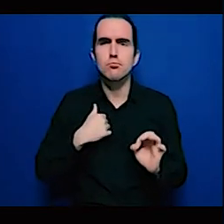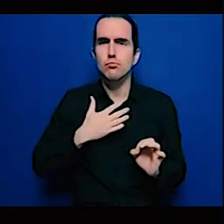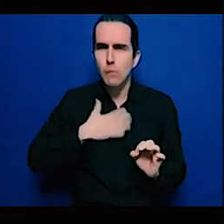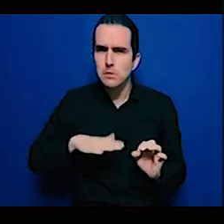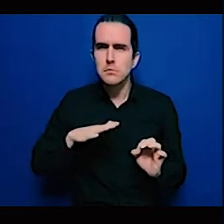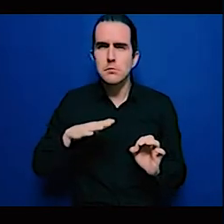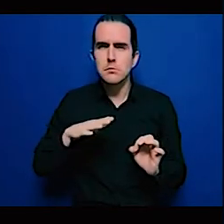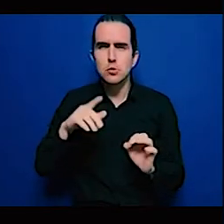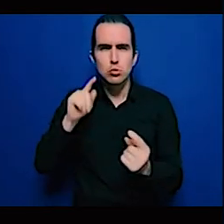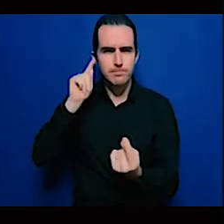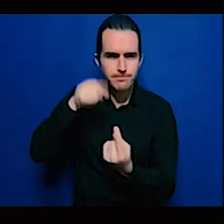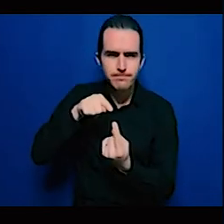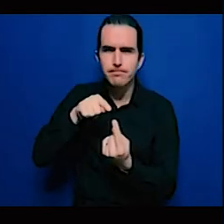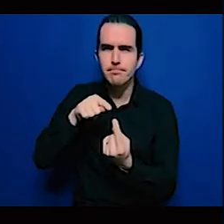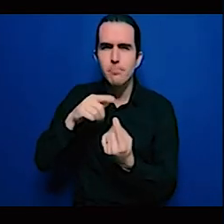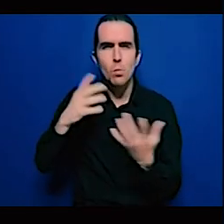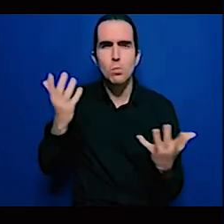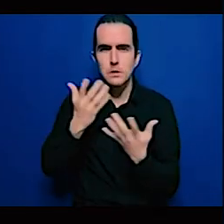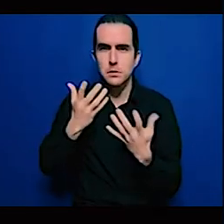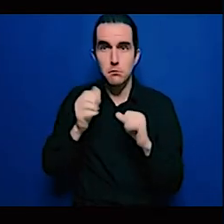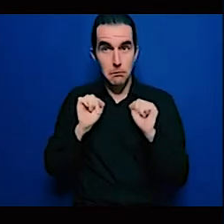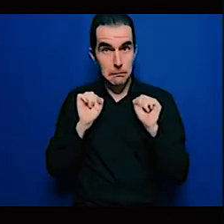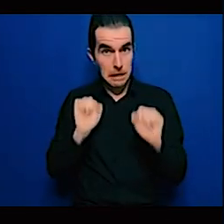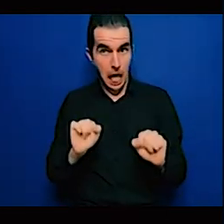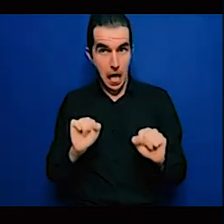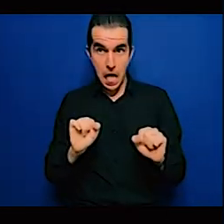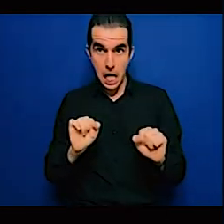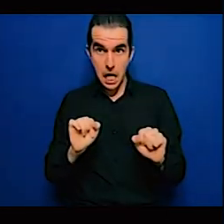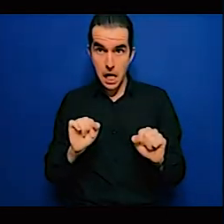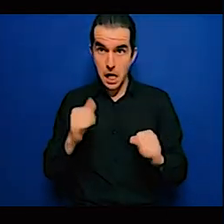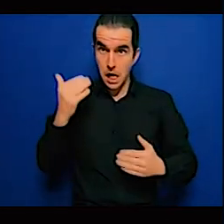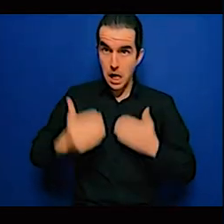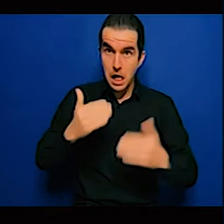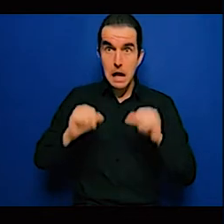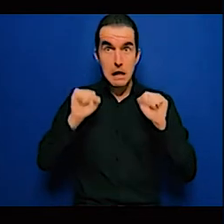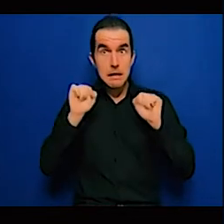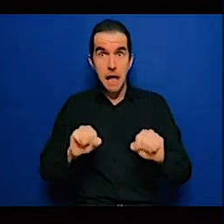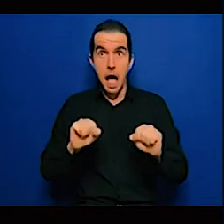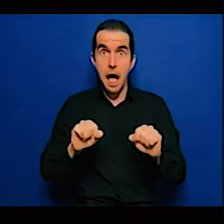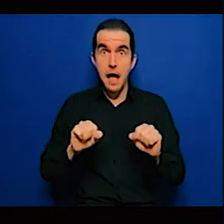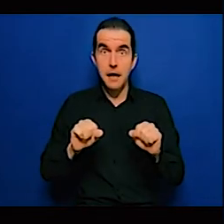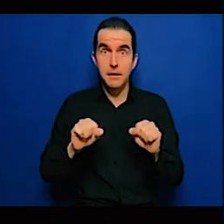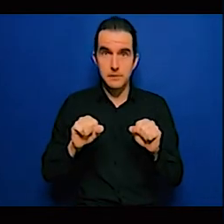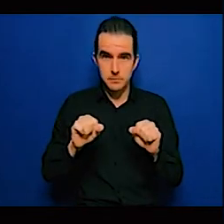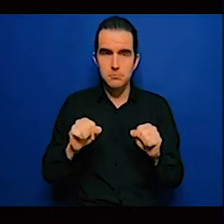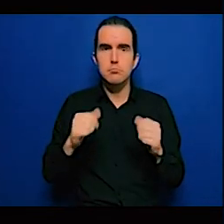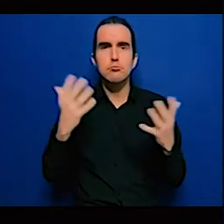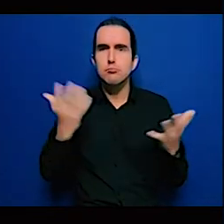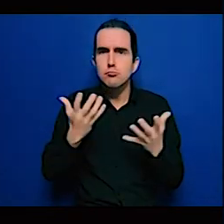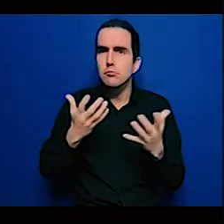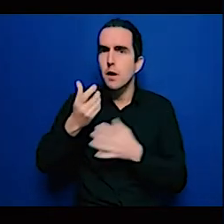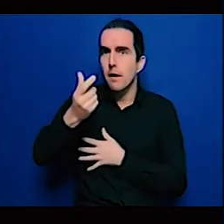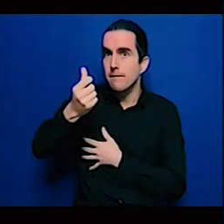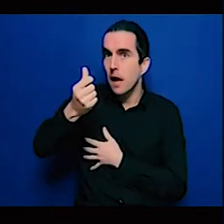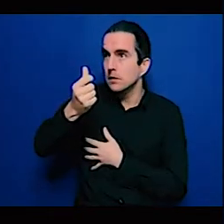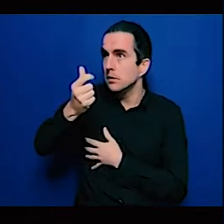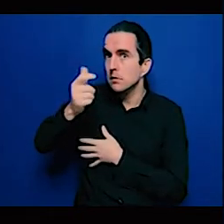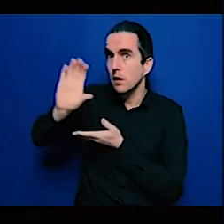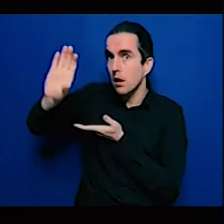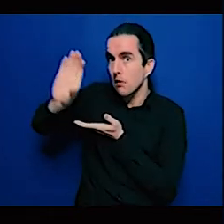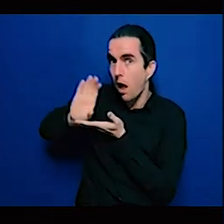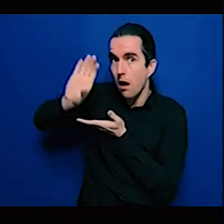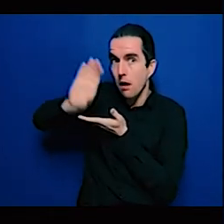funds in our countries. What I want to highlight, it is a ground